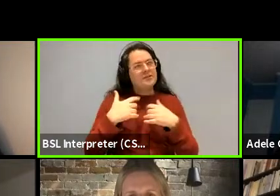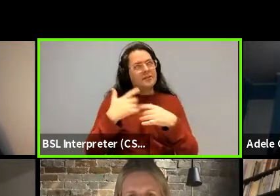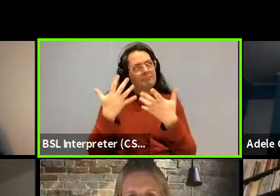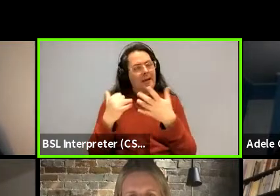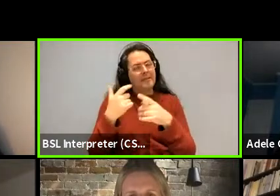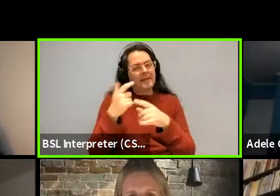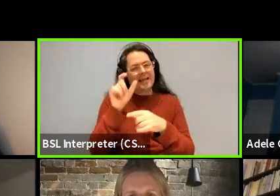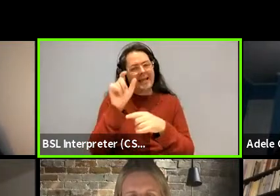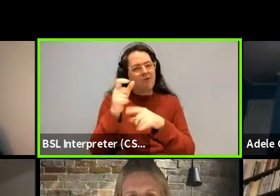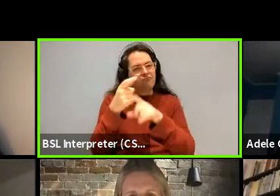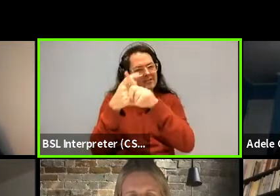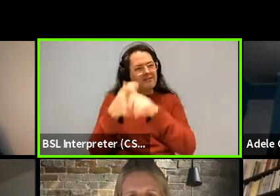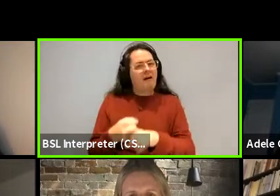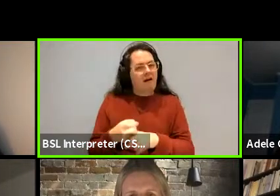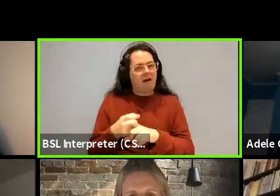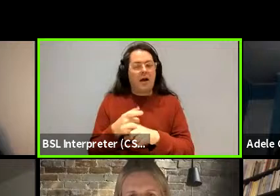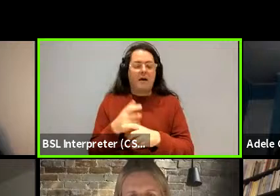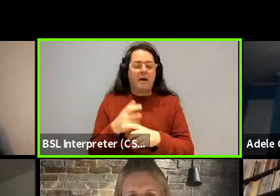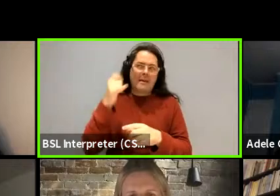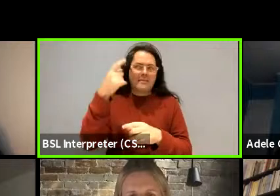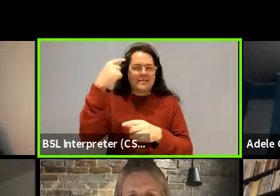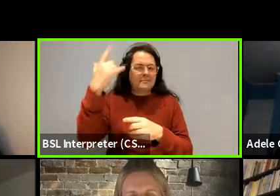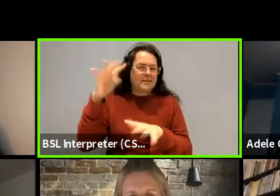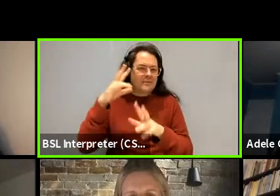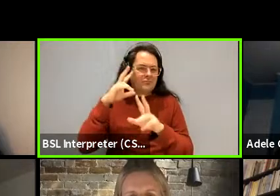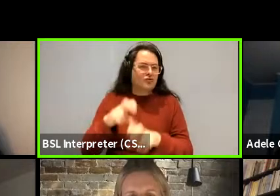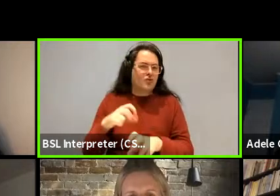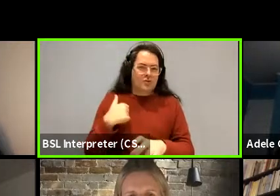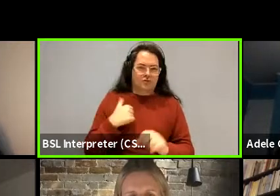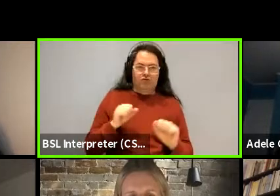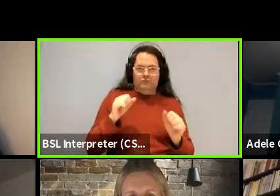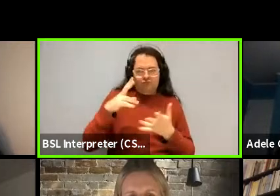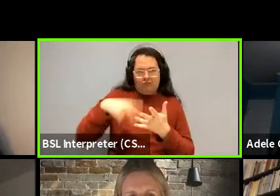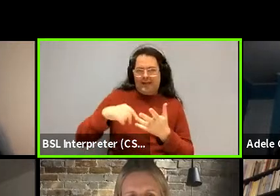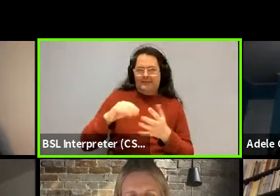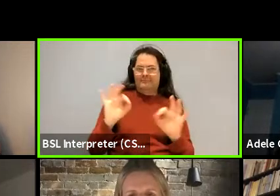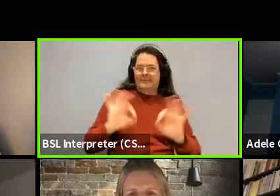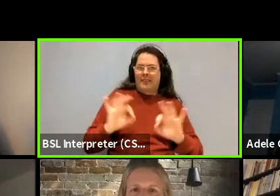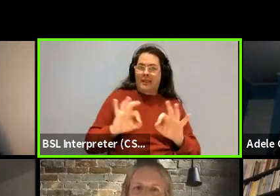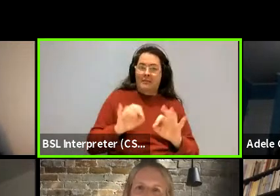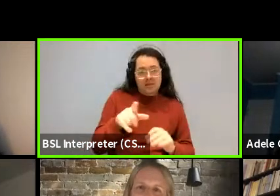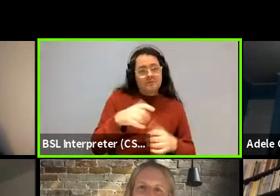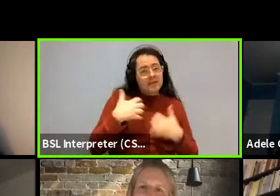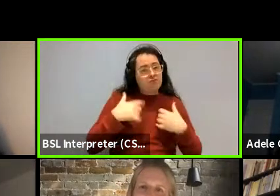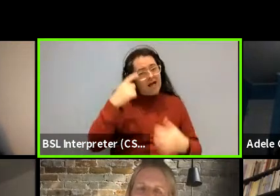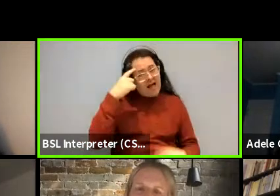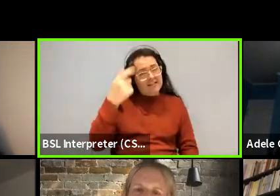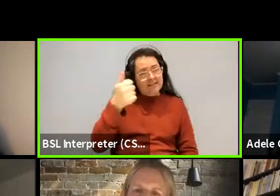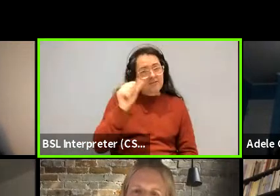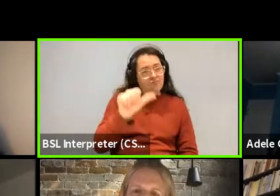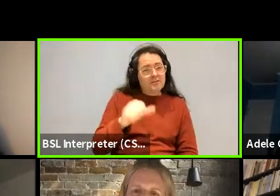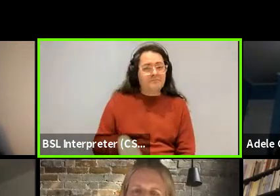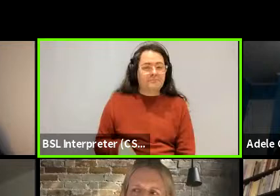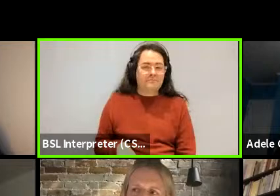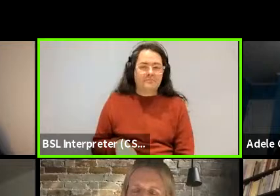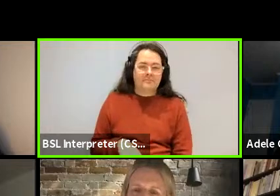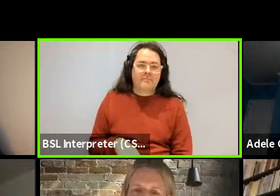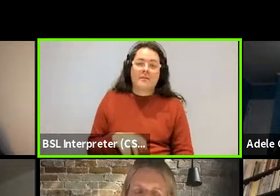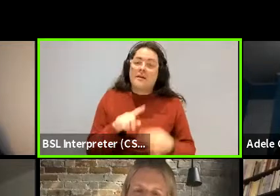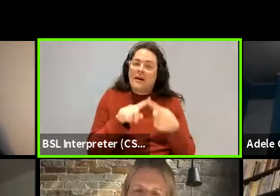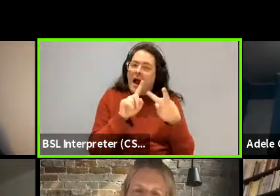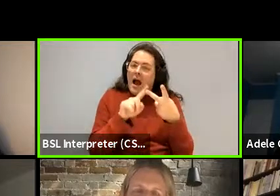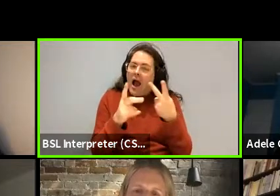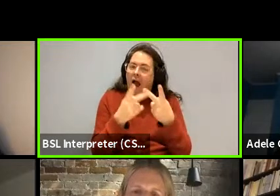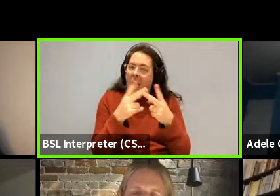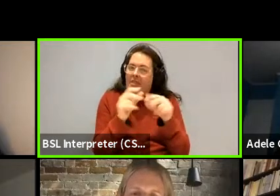analysis. It's probably been done, but I don't know, but I agree. It's a neat idea. Hmm. I, I've another really short question,